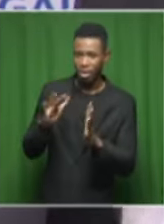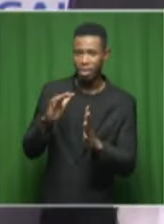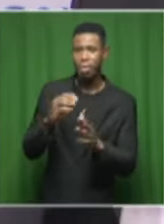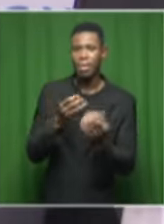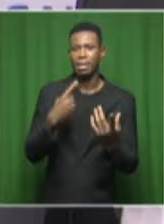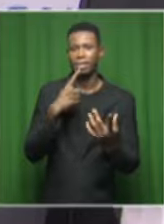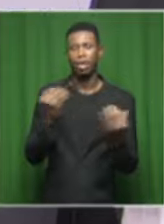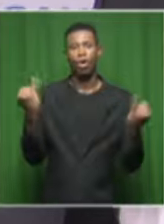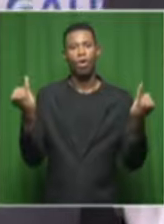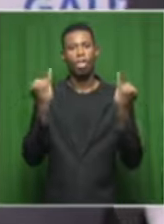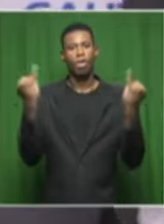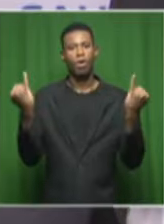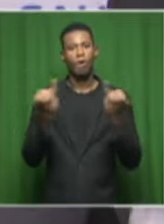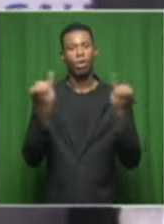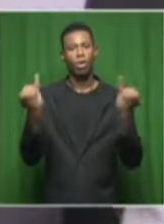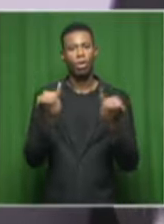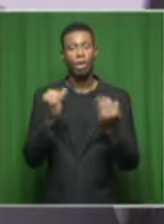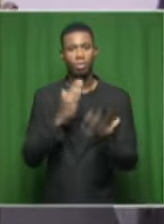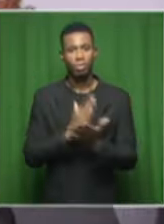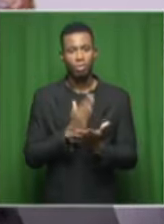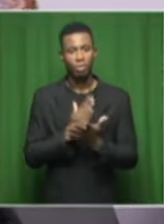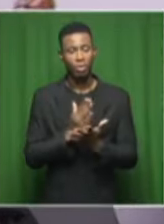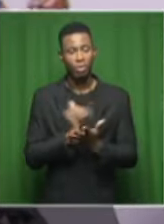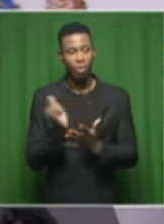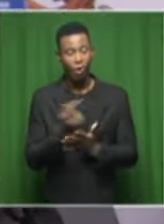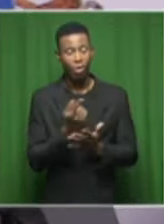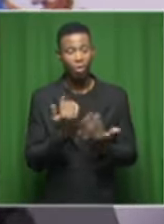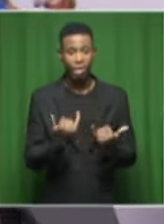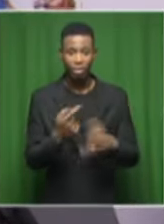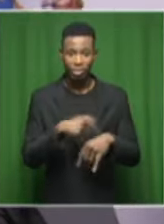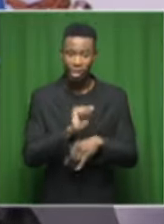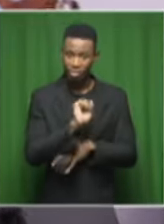holiday. And I'm sure everybody knows that this is your season.